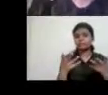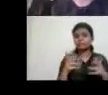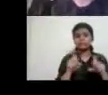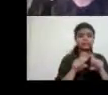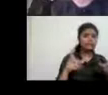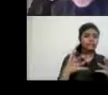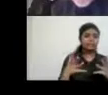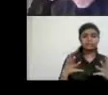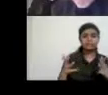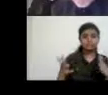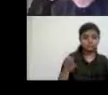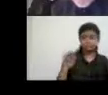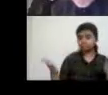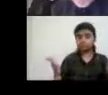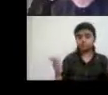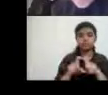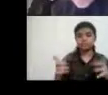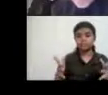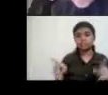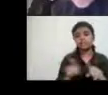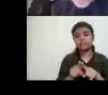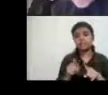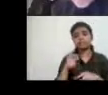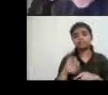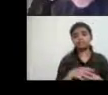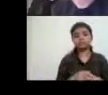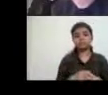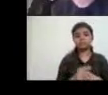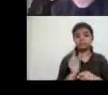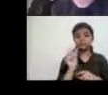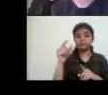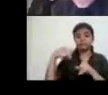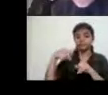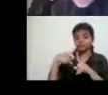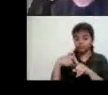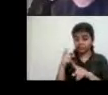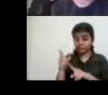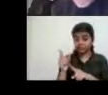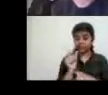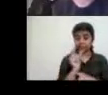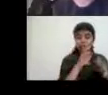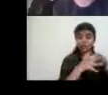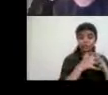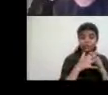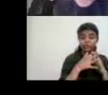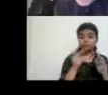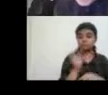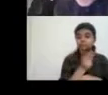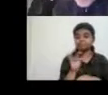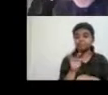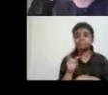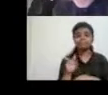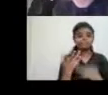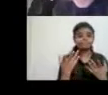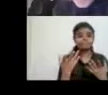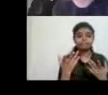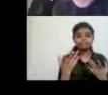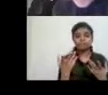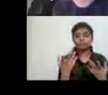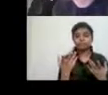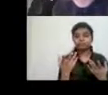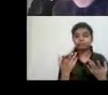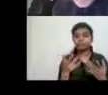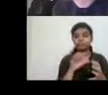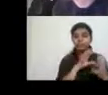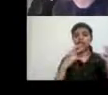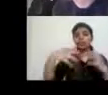centered in the US and the UK, uh, and it didn't have a wide reach. Uh, we didn't get the, uh, global